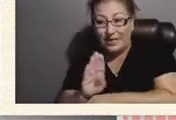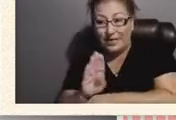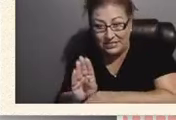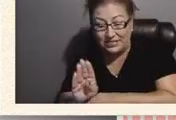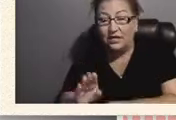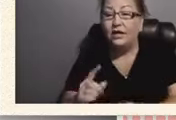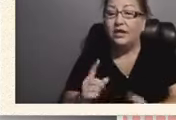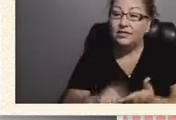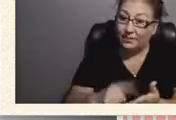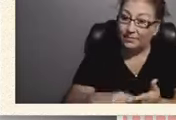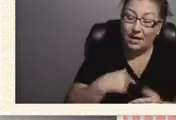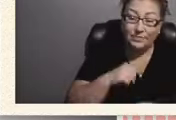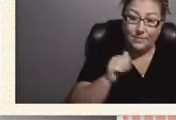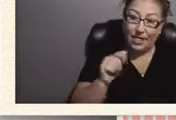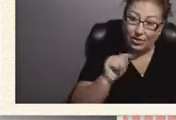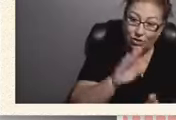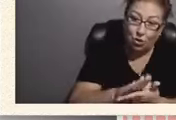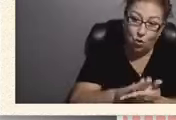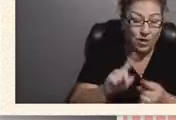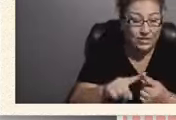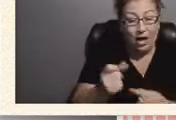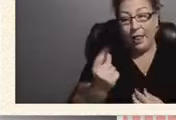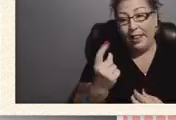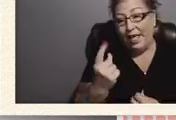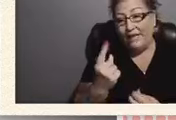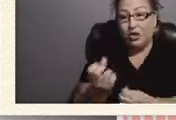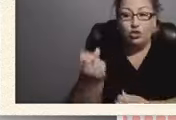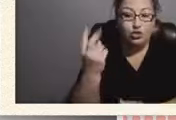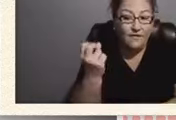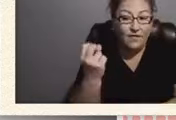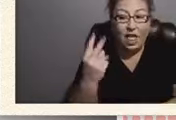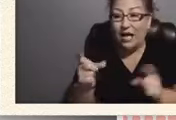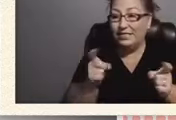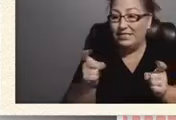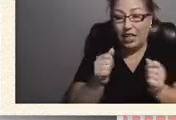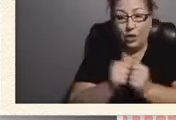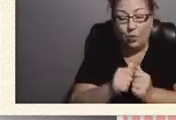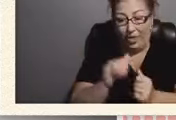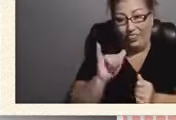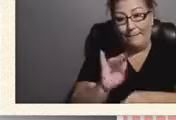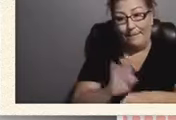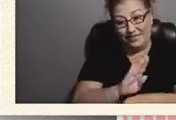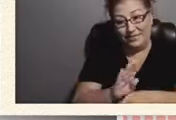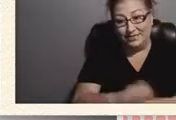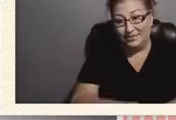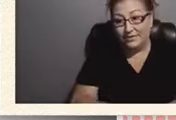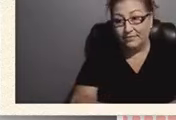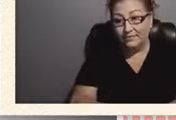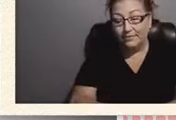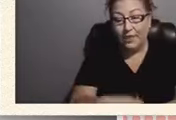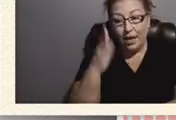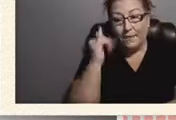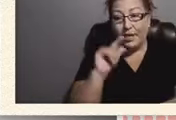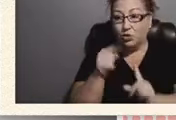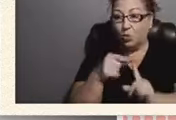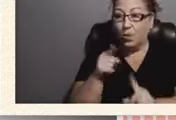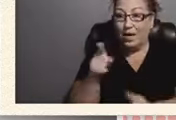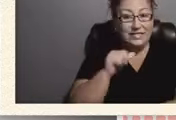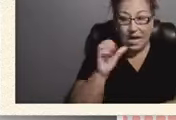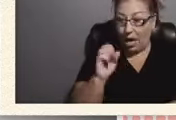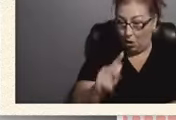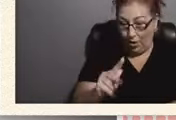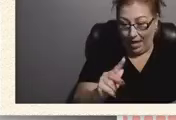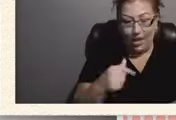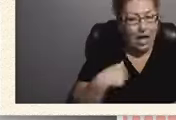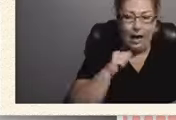until 11, 12 o'clock dealing with that business. Because when he's not okay, I'm not